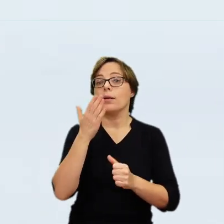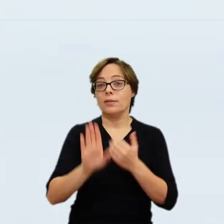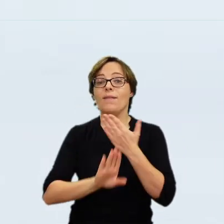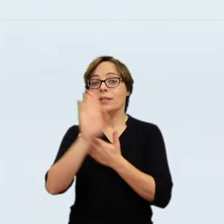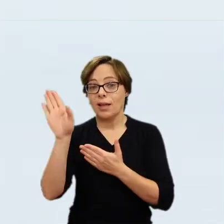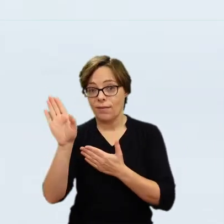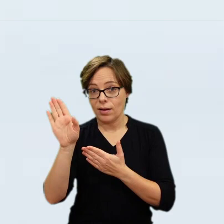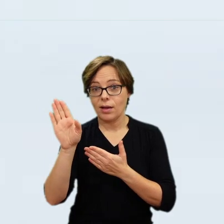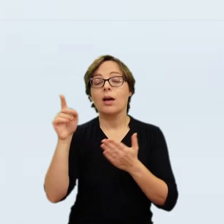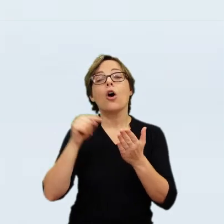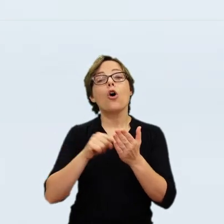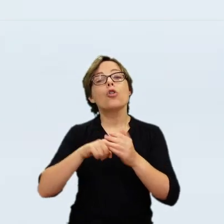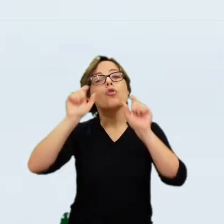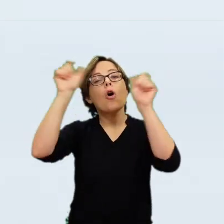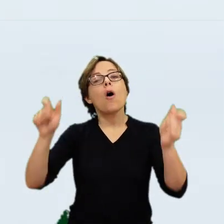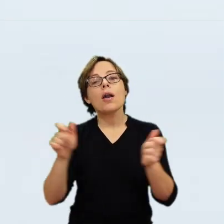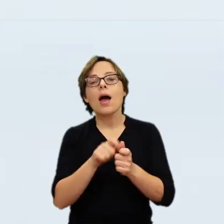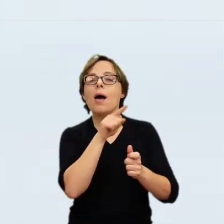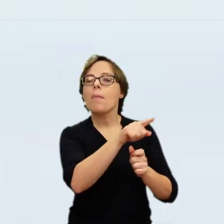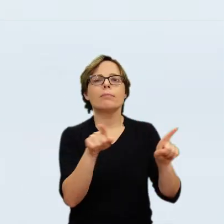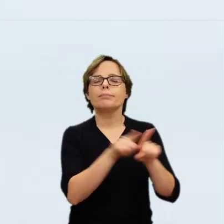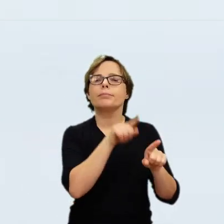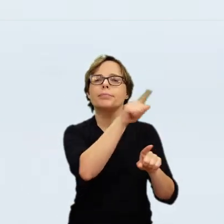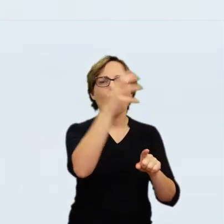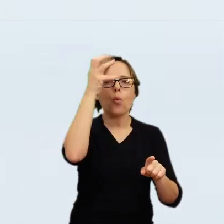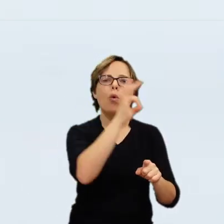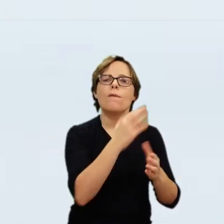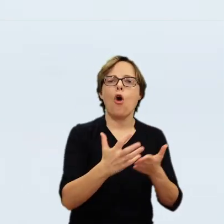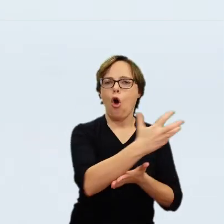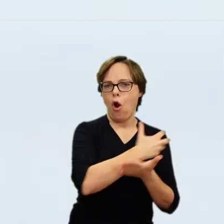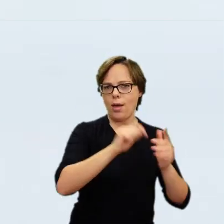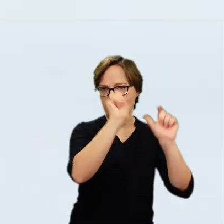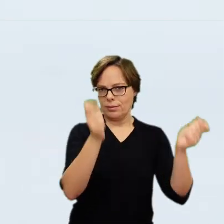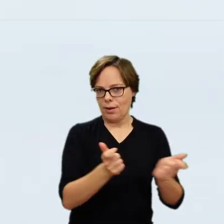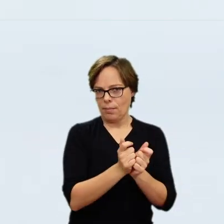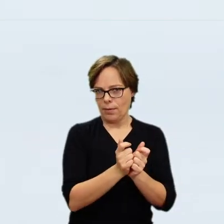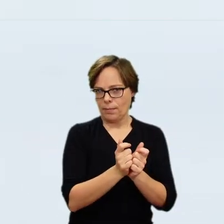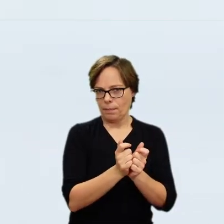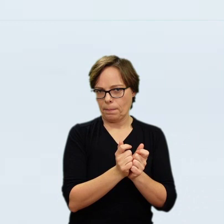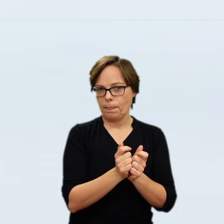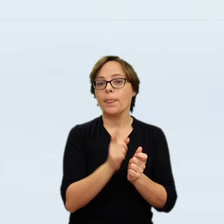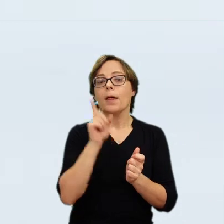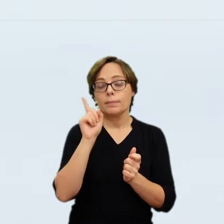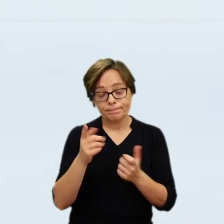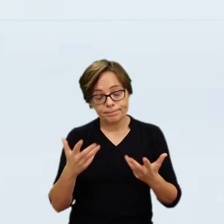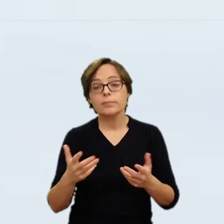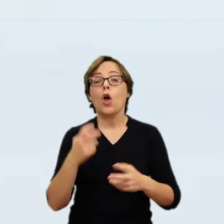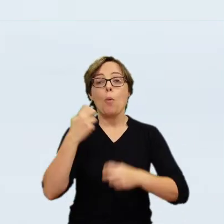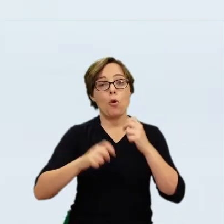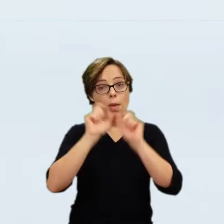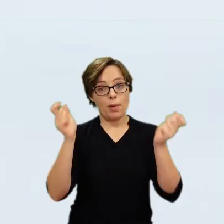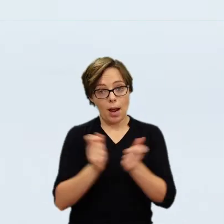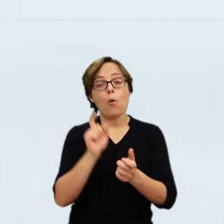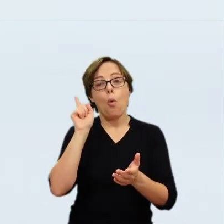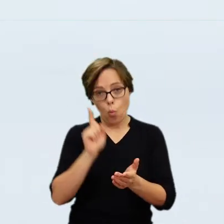hanging one of Rembrandt's greatest masterpieces for almost a hundred years. As he stood in front of the painting, Bredius took some notes